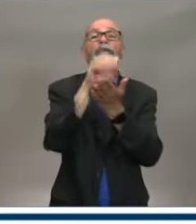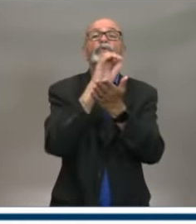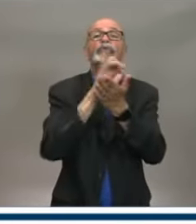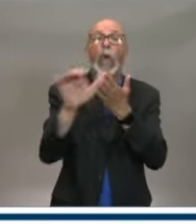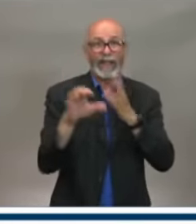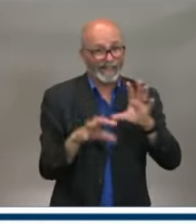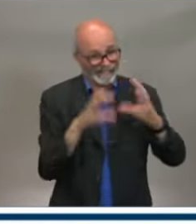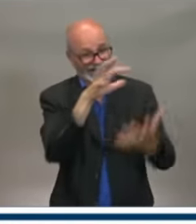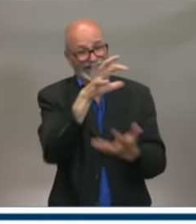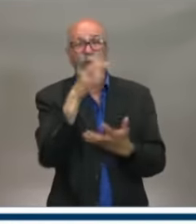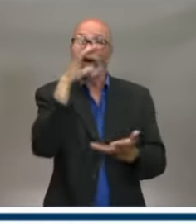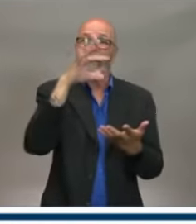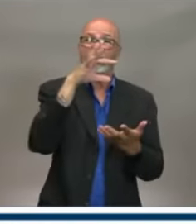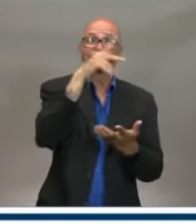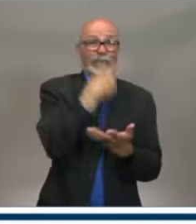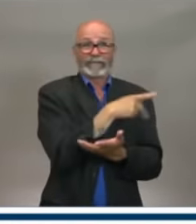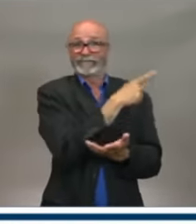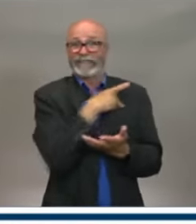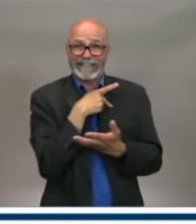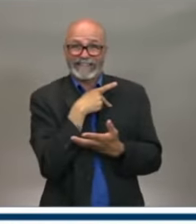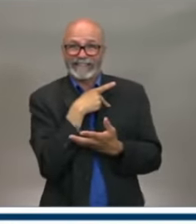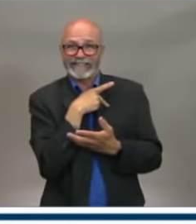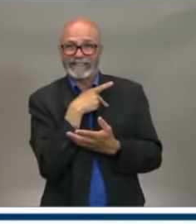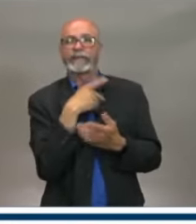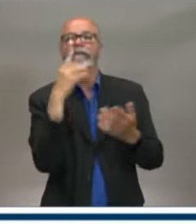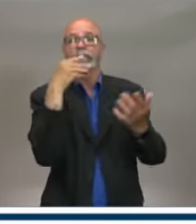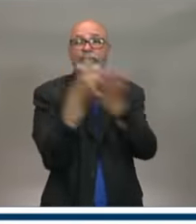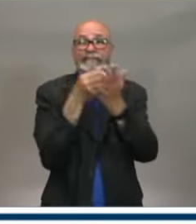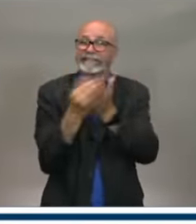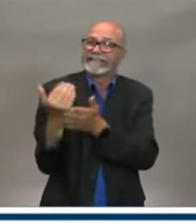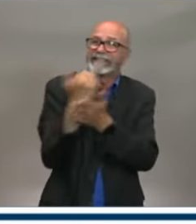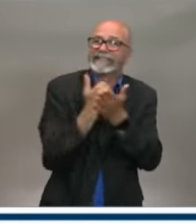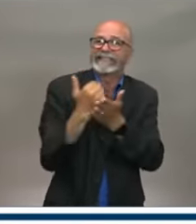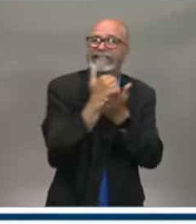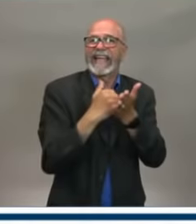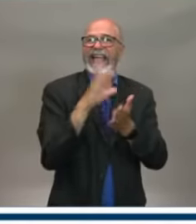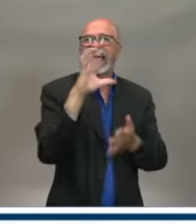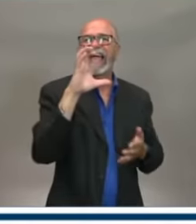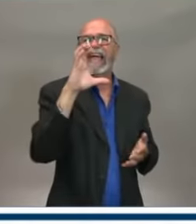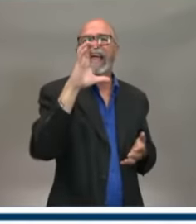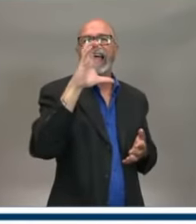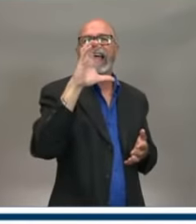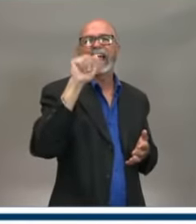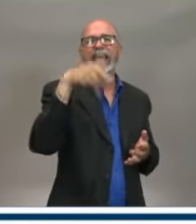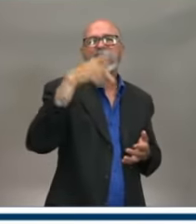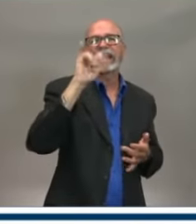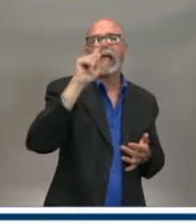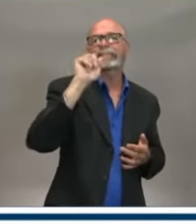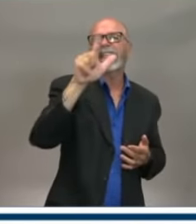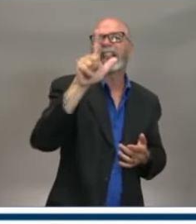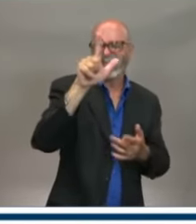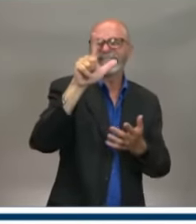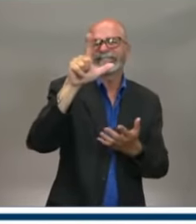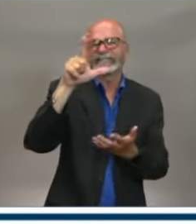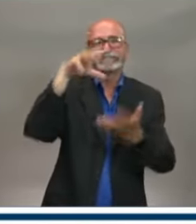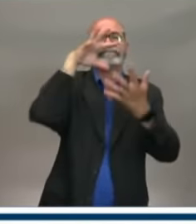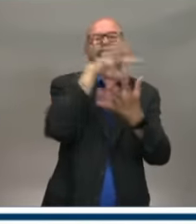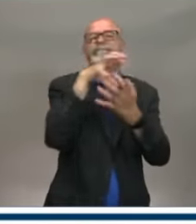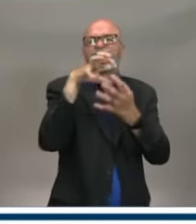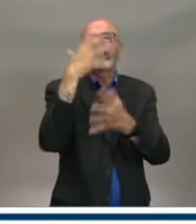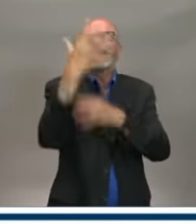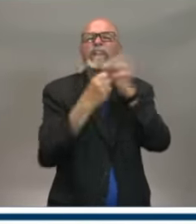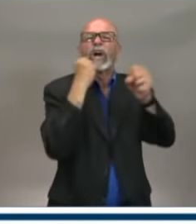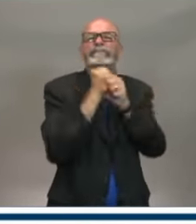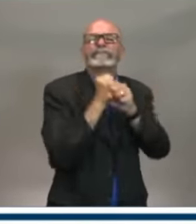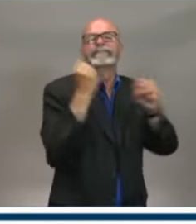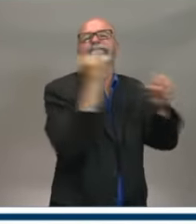and it's new funding. What we do, as you know, have a five-year capital plan in Nova Scotia. These projects that we would pull up will